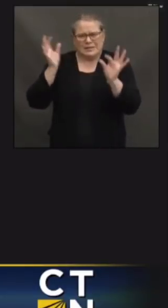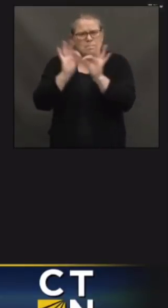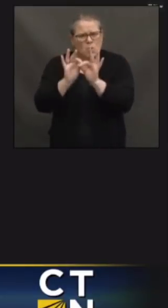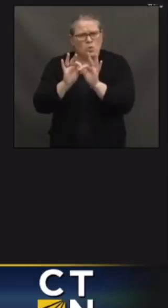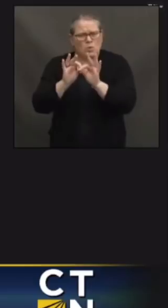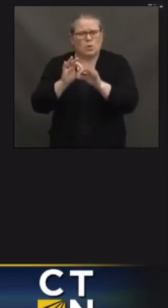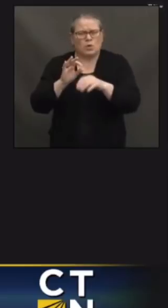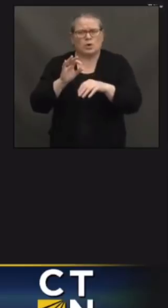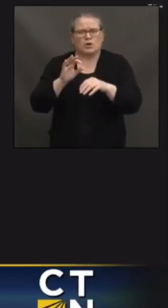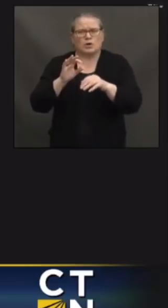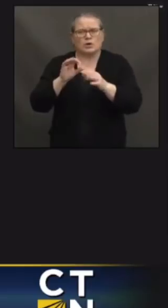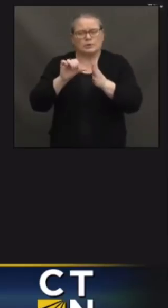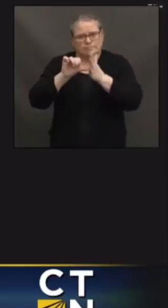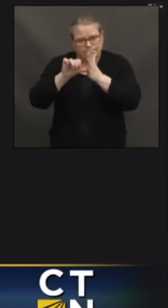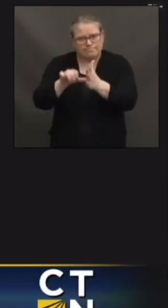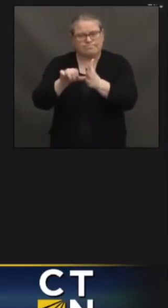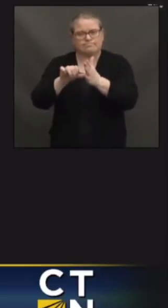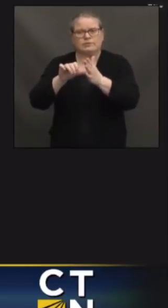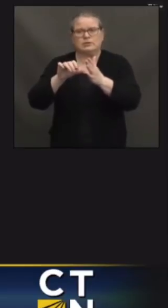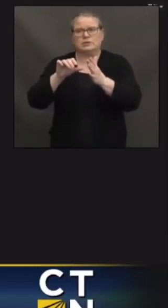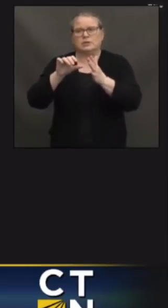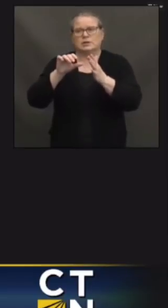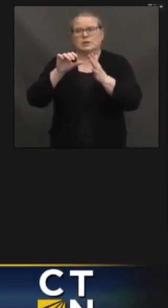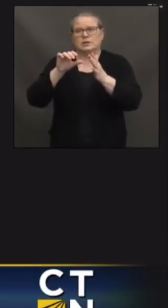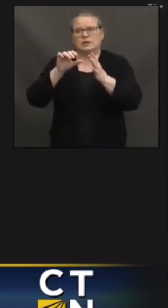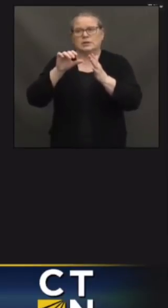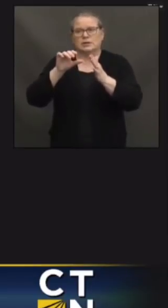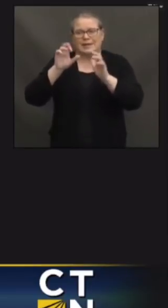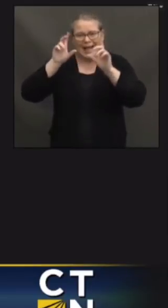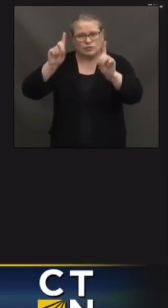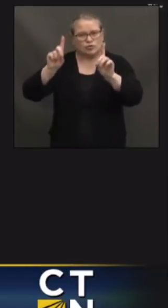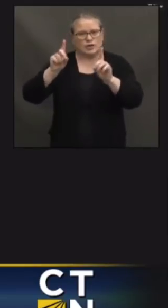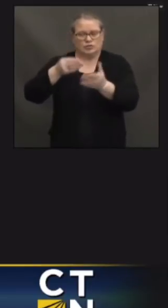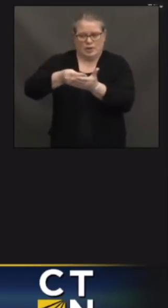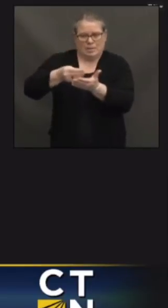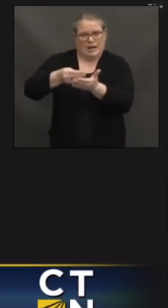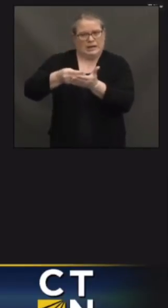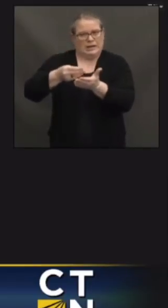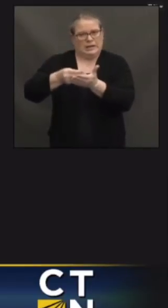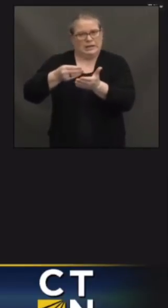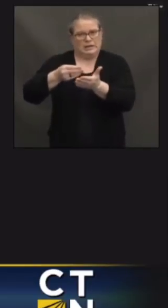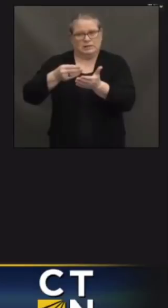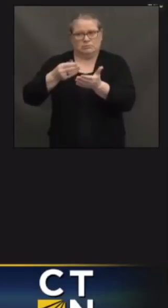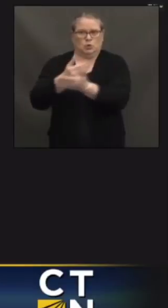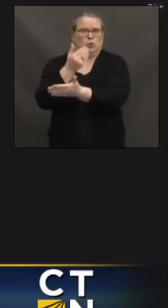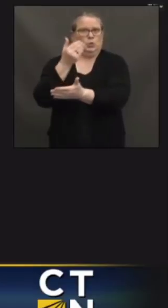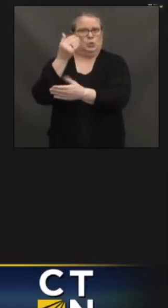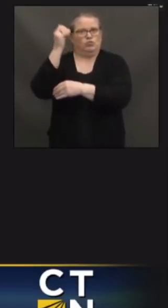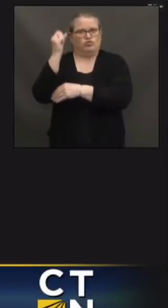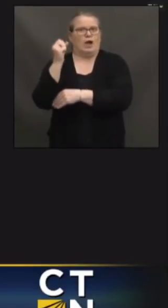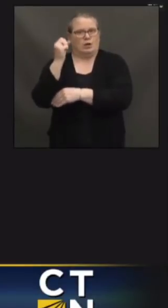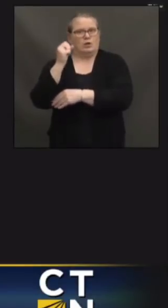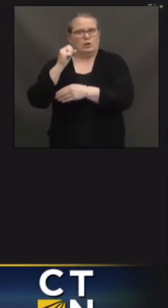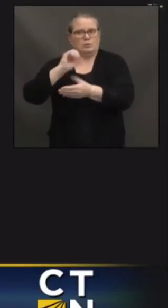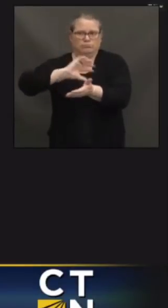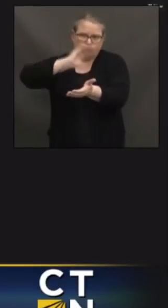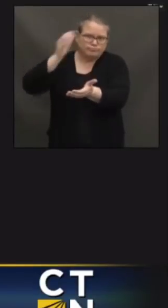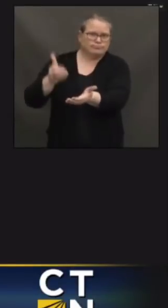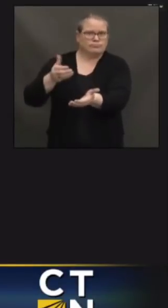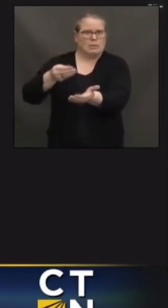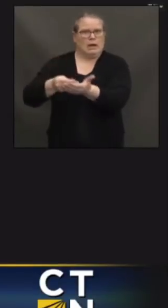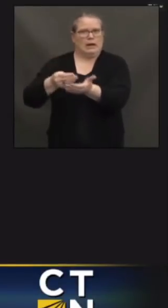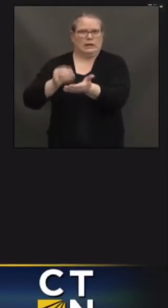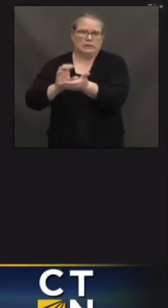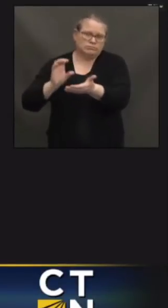record education investment that we made through the American Rescue Plan. In